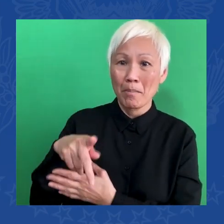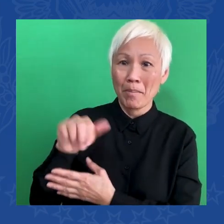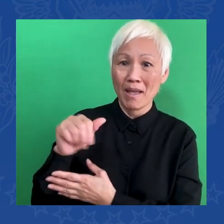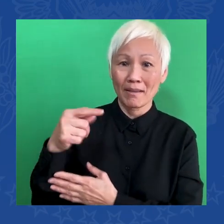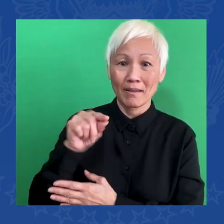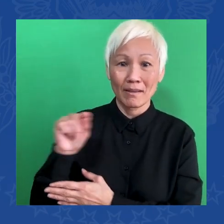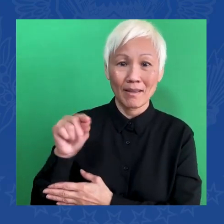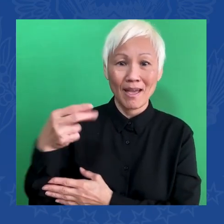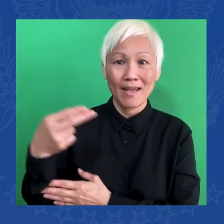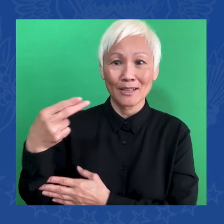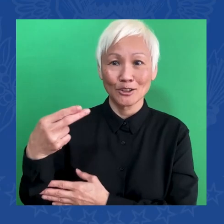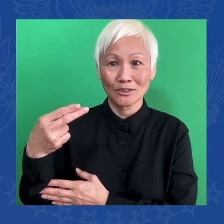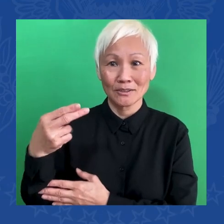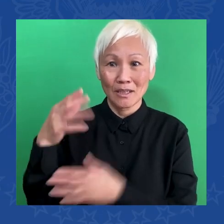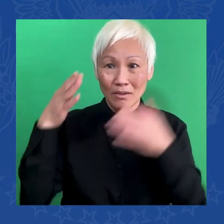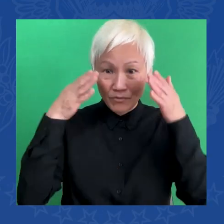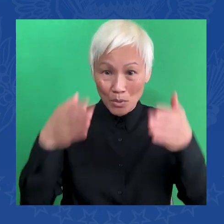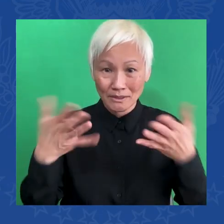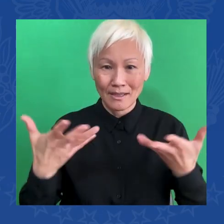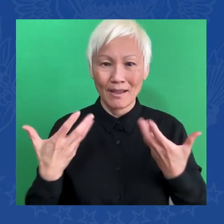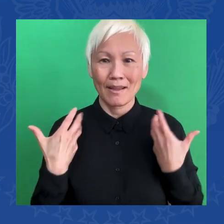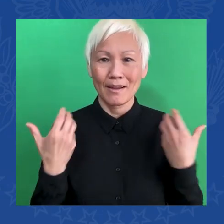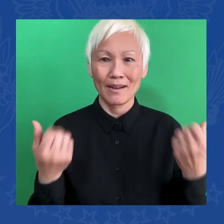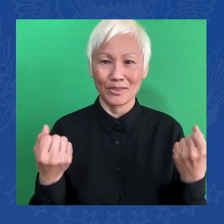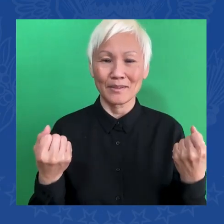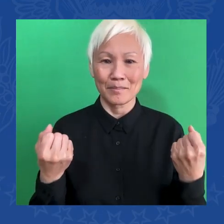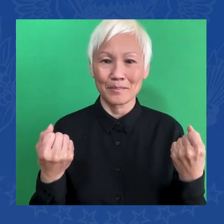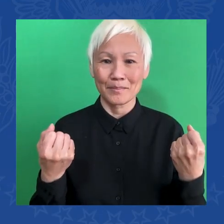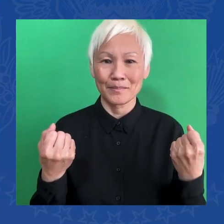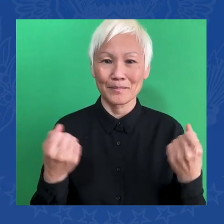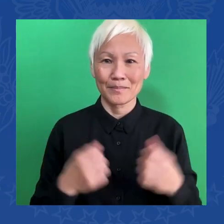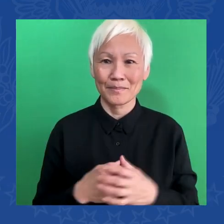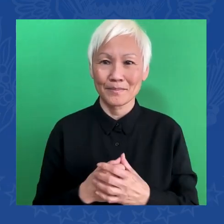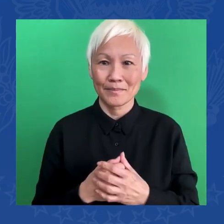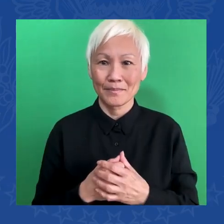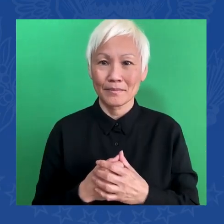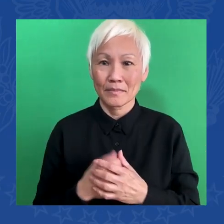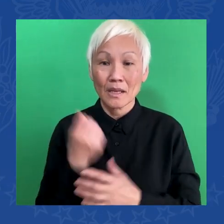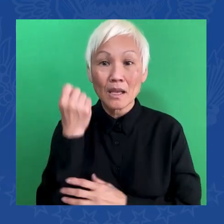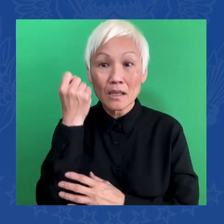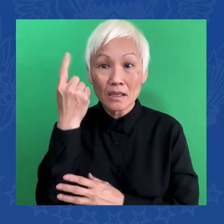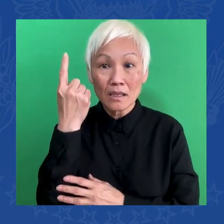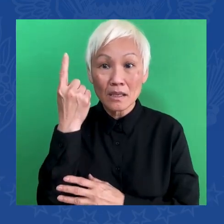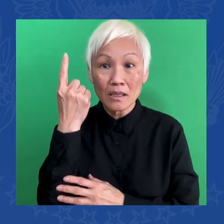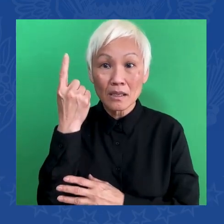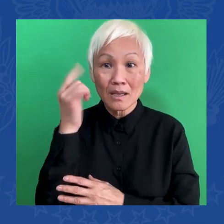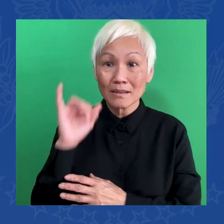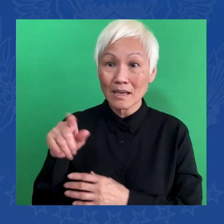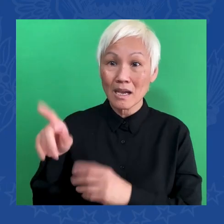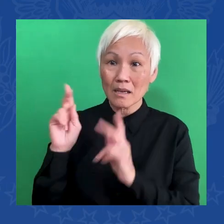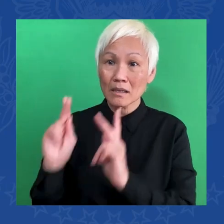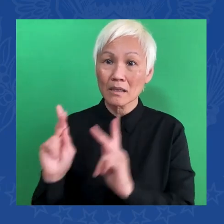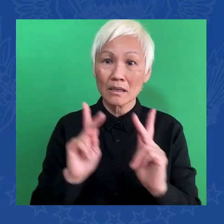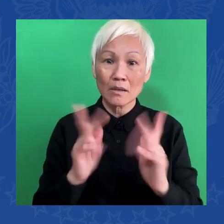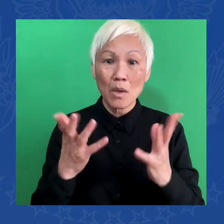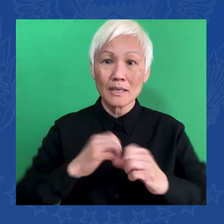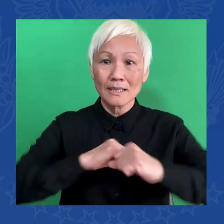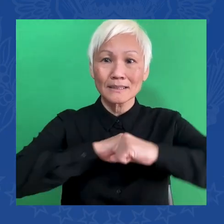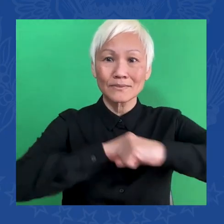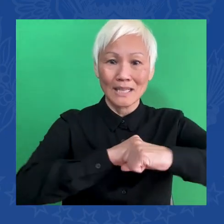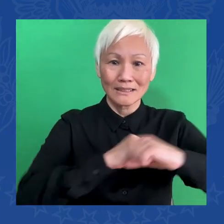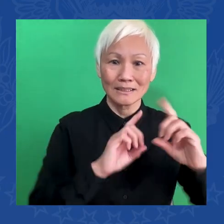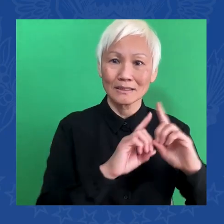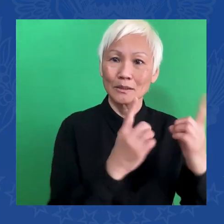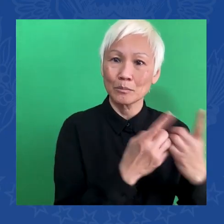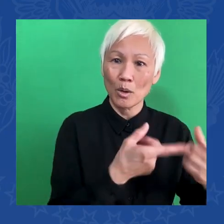Tompkins knows, is based on the Defense Department's advanced research project agency that has lead for break- lead breakthroughs